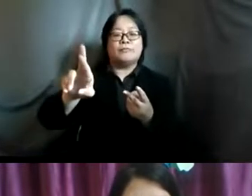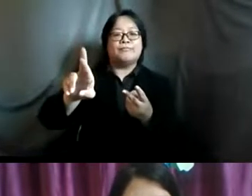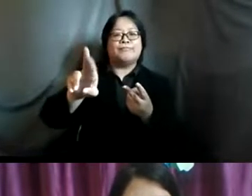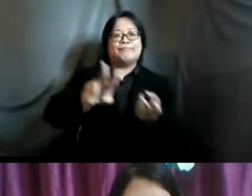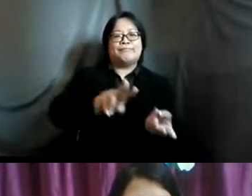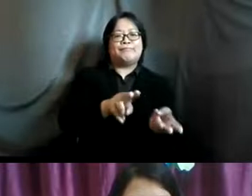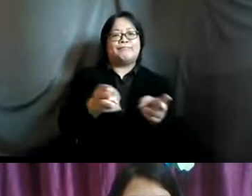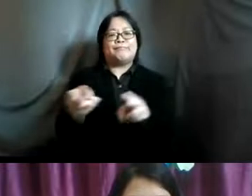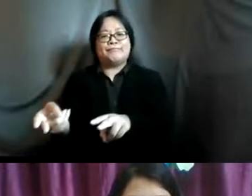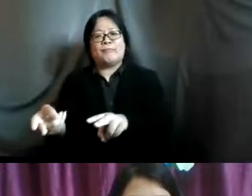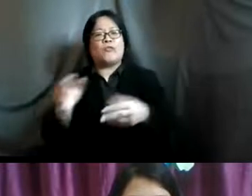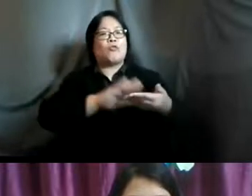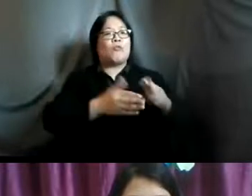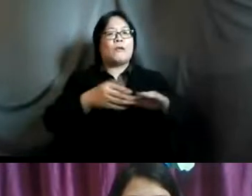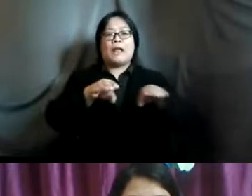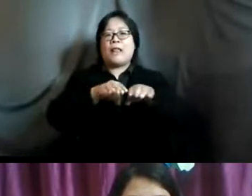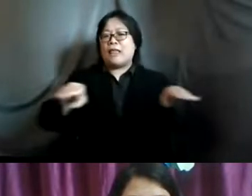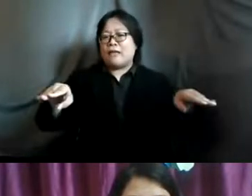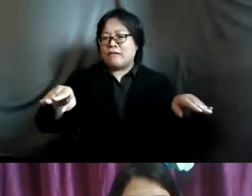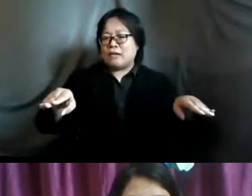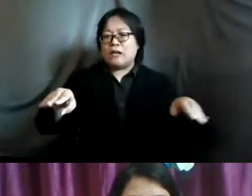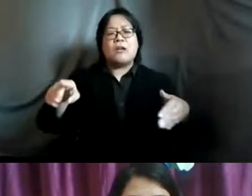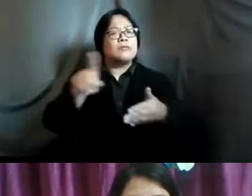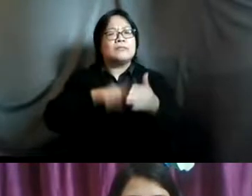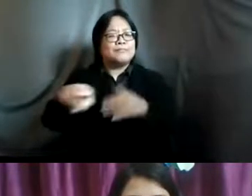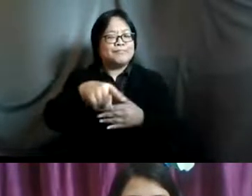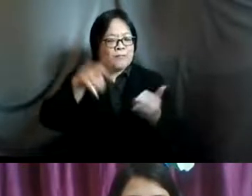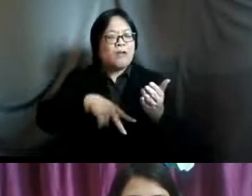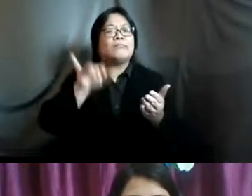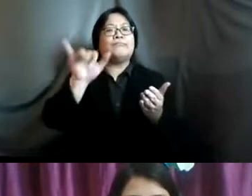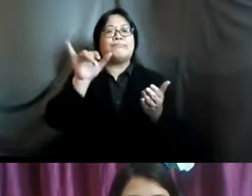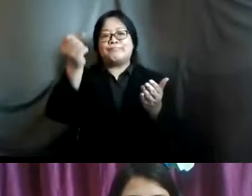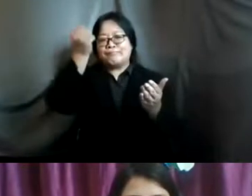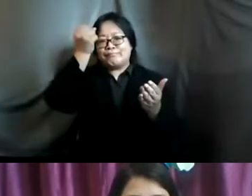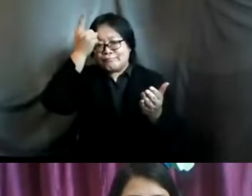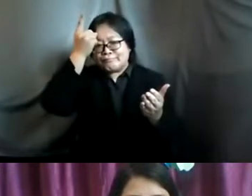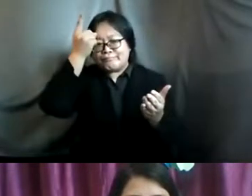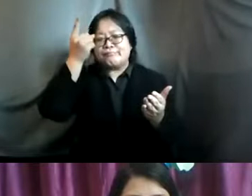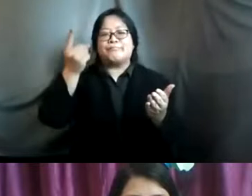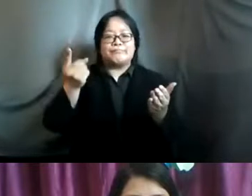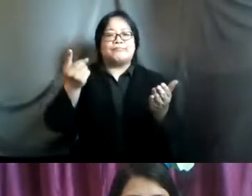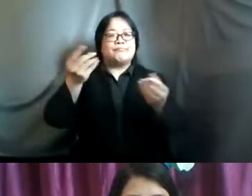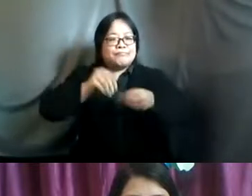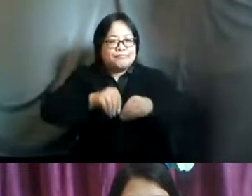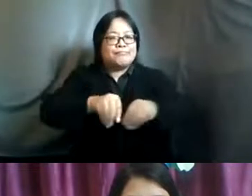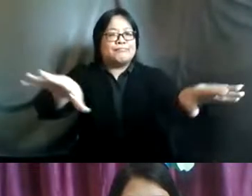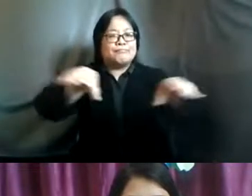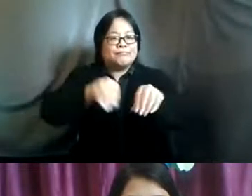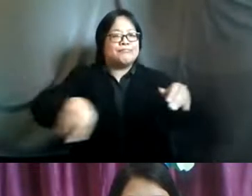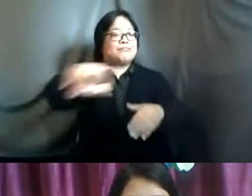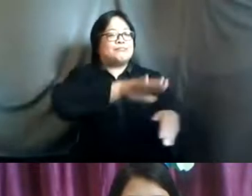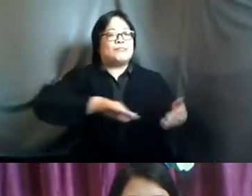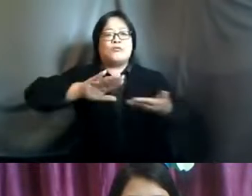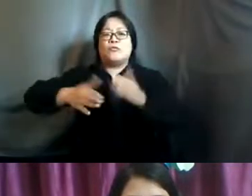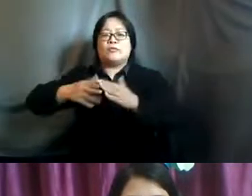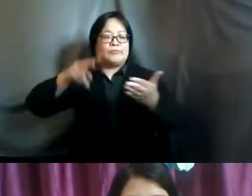at community level what it means for the community and um how do i say disseminated to the community so that the community knows